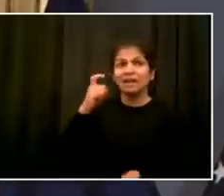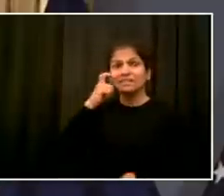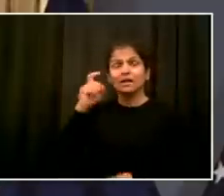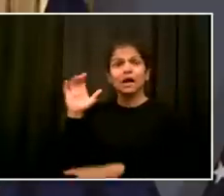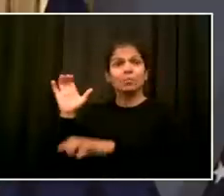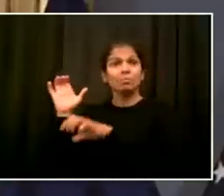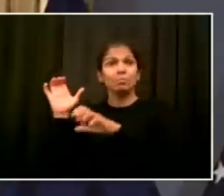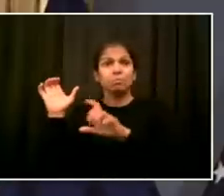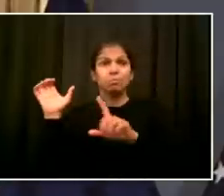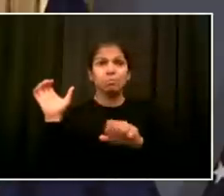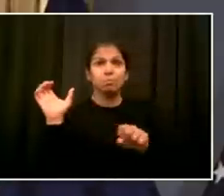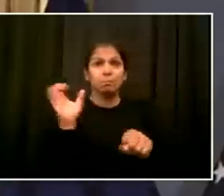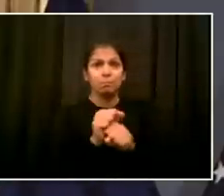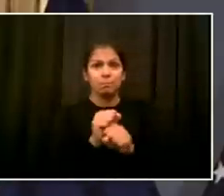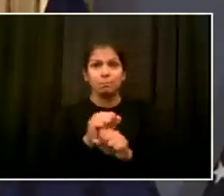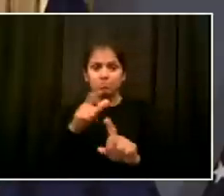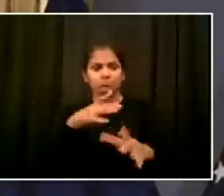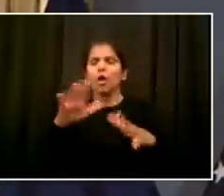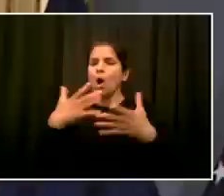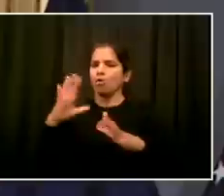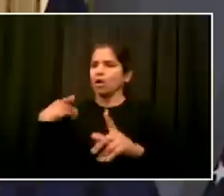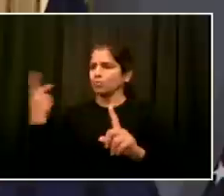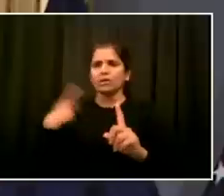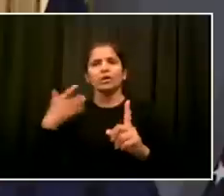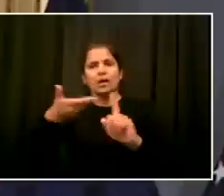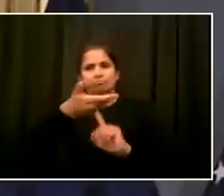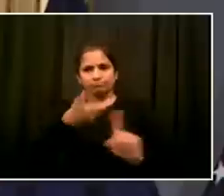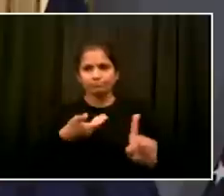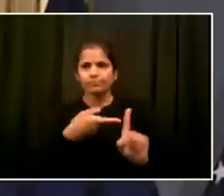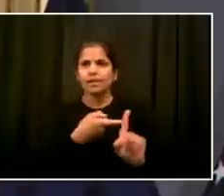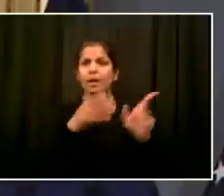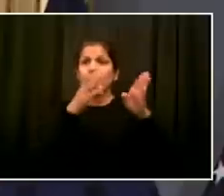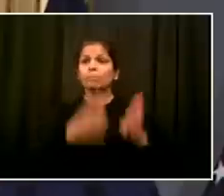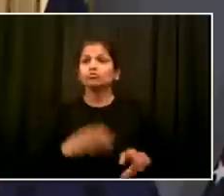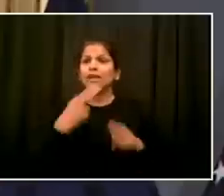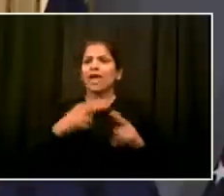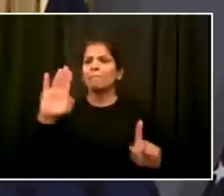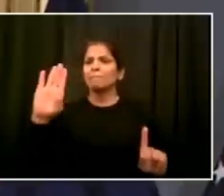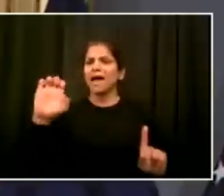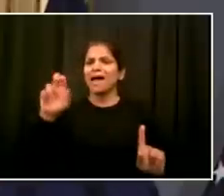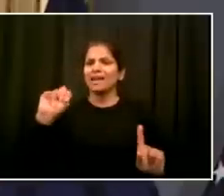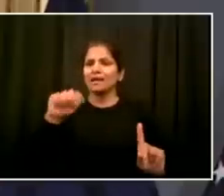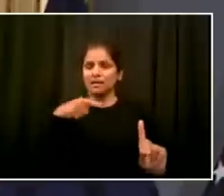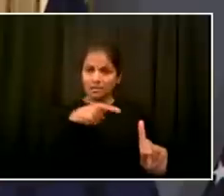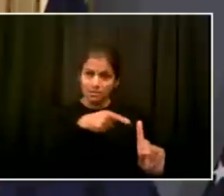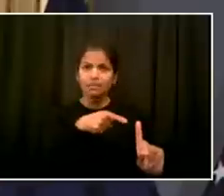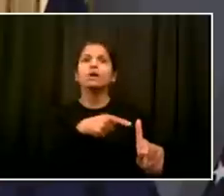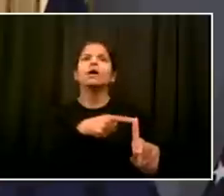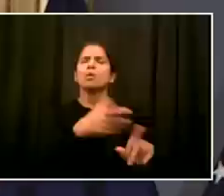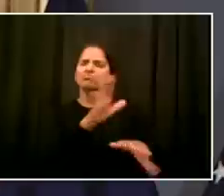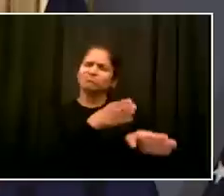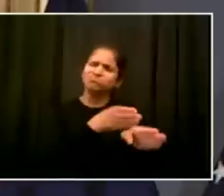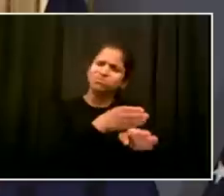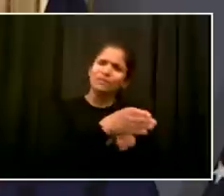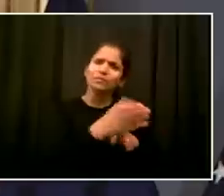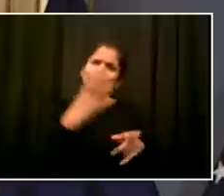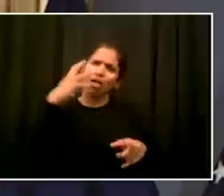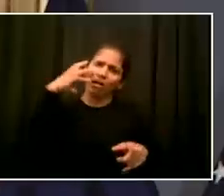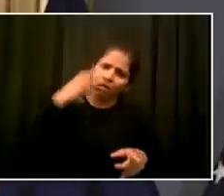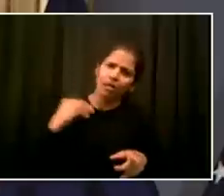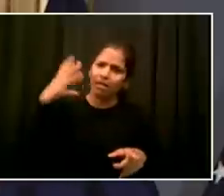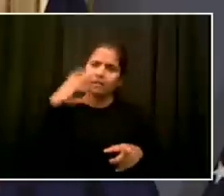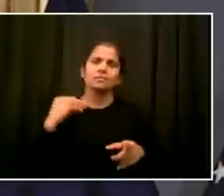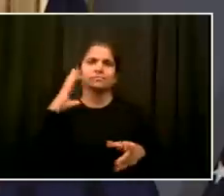down. Lately, it's via Zoom or via teleconference with the pandemic, but talking about the training, the